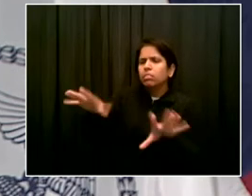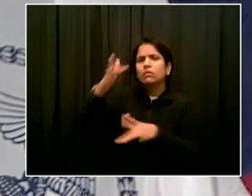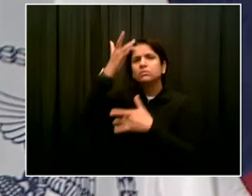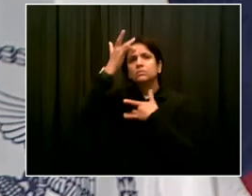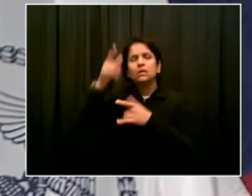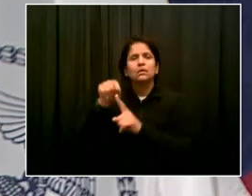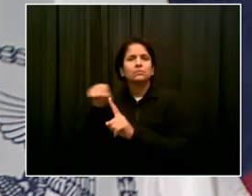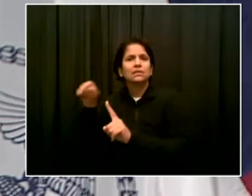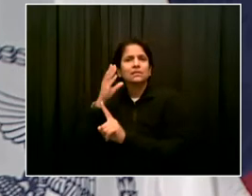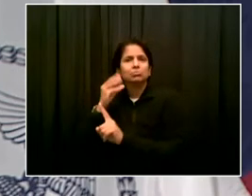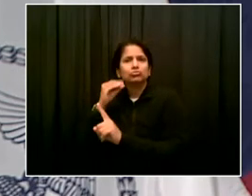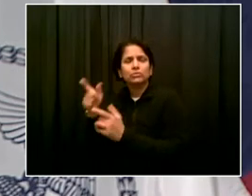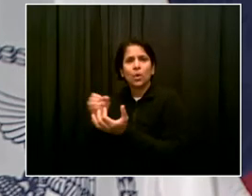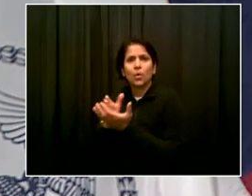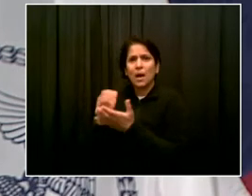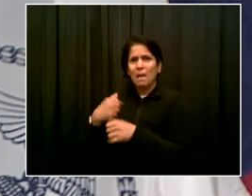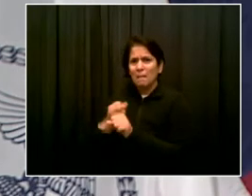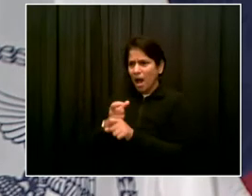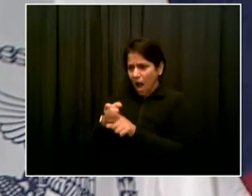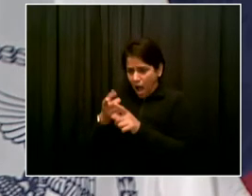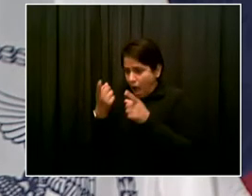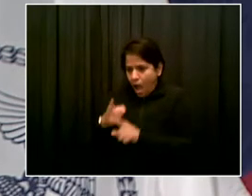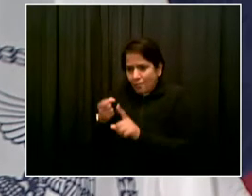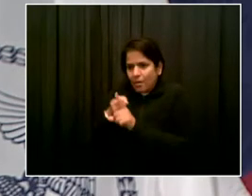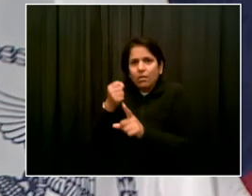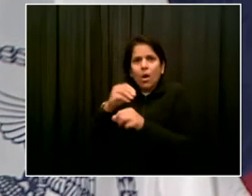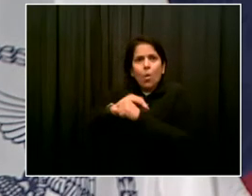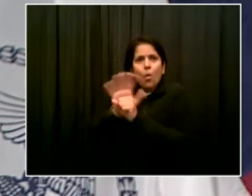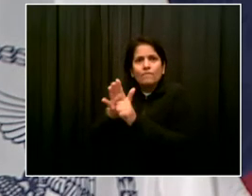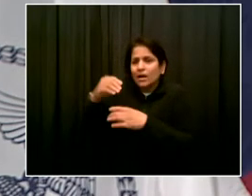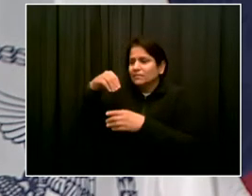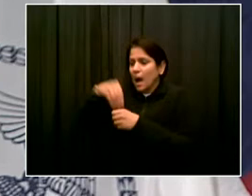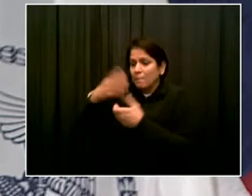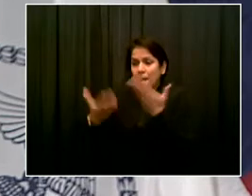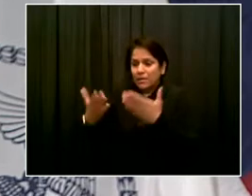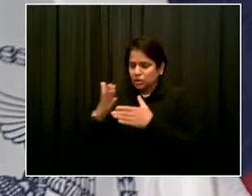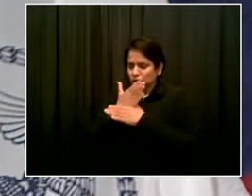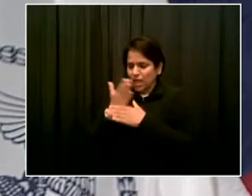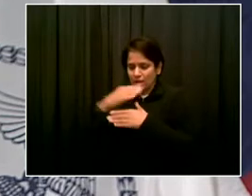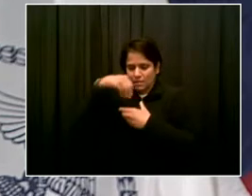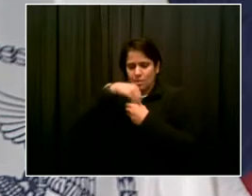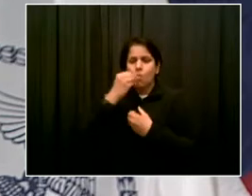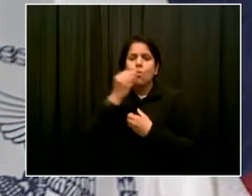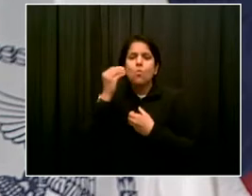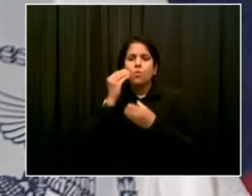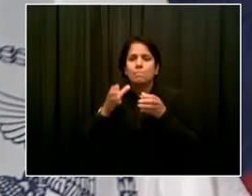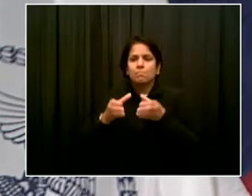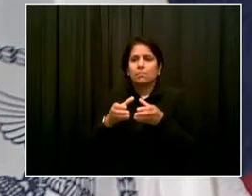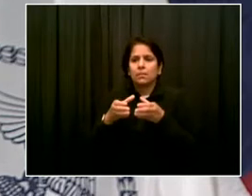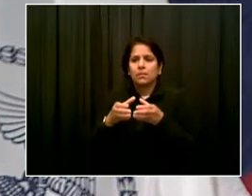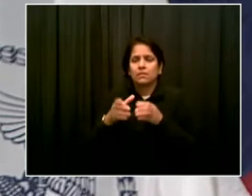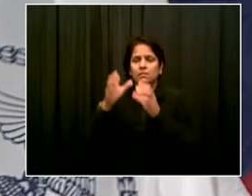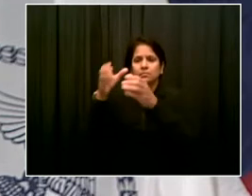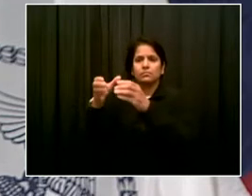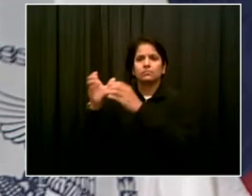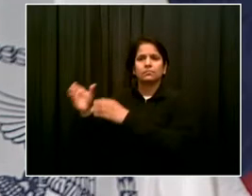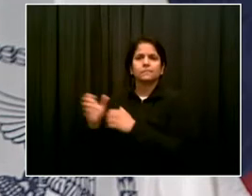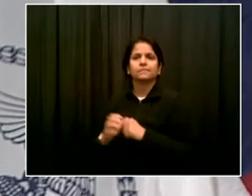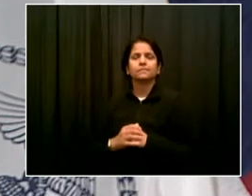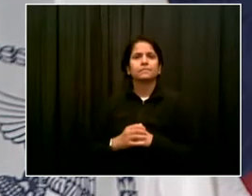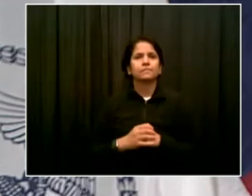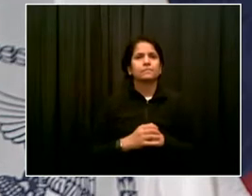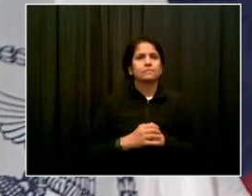workplaces in many ways were safer than keeping people locked down in their households. I'm wondering whether